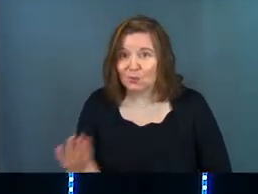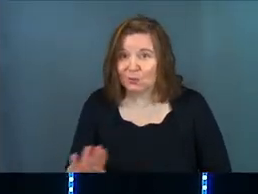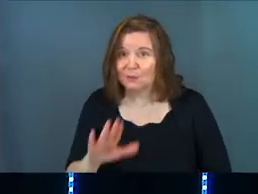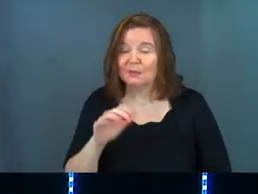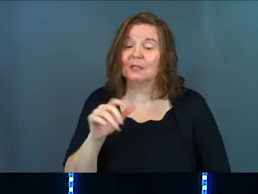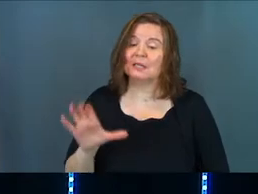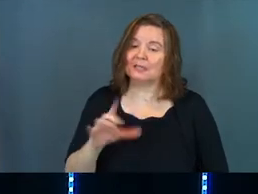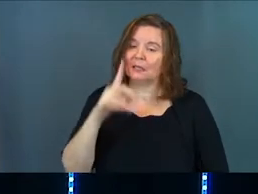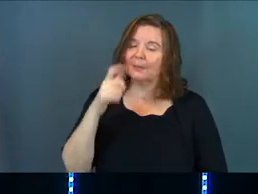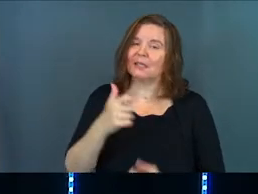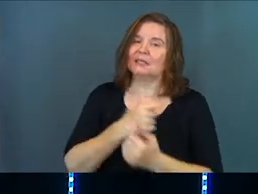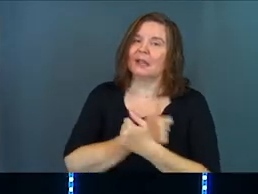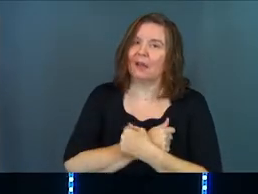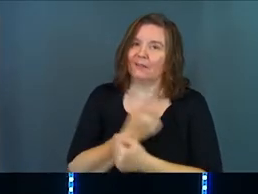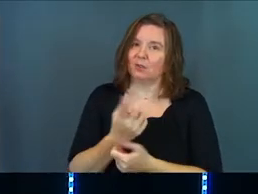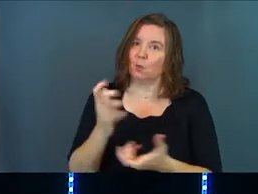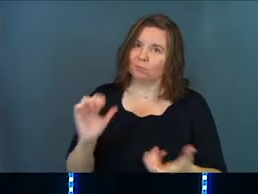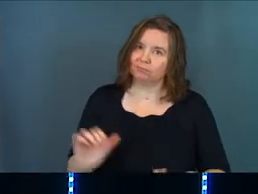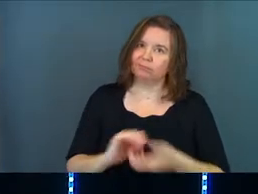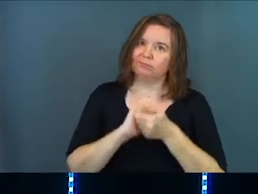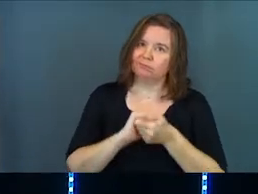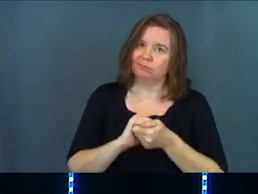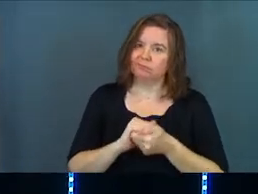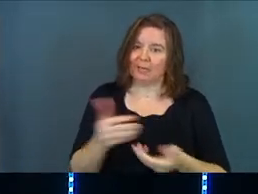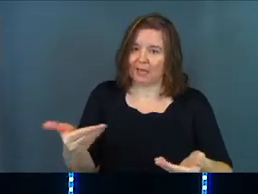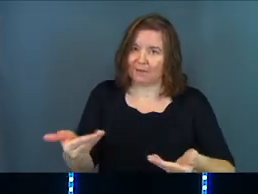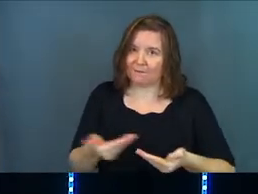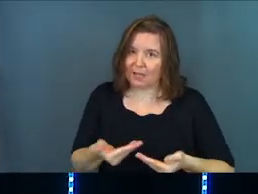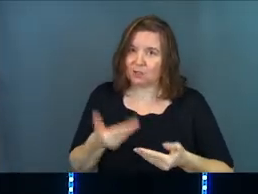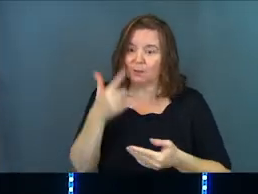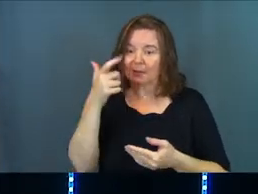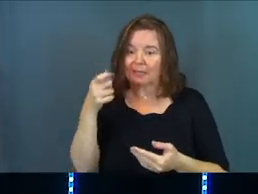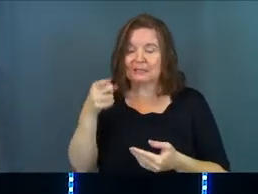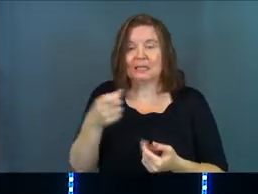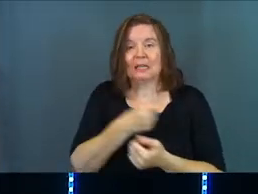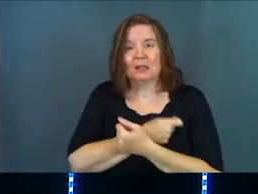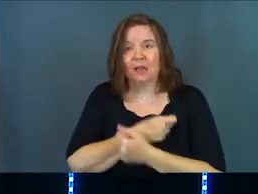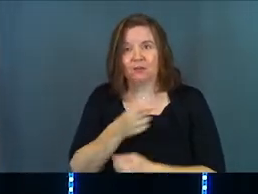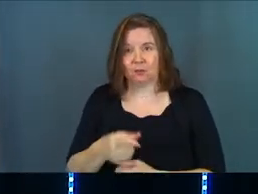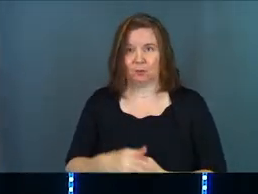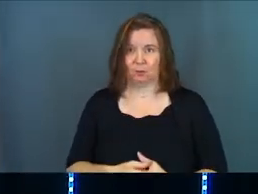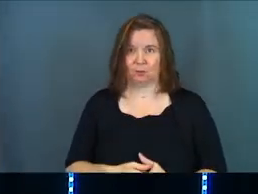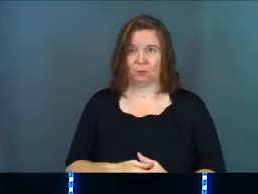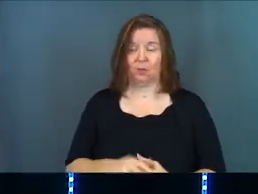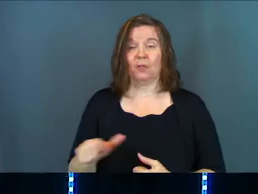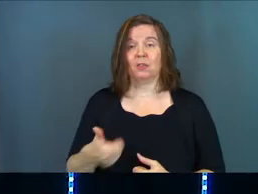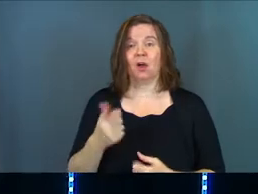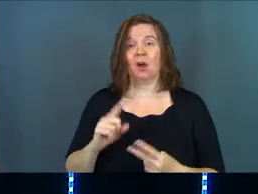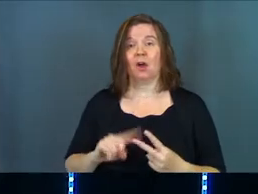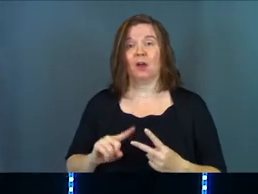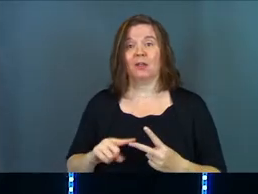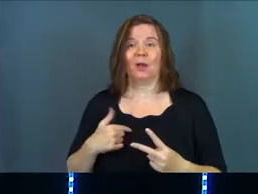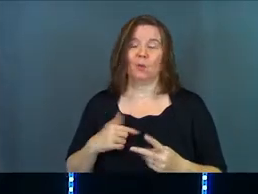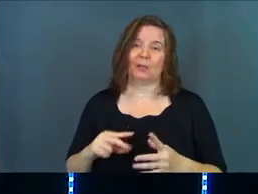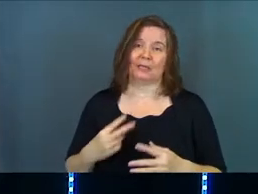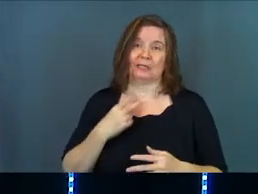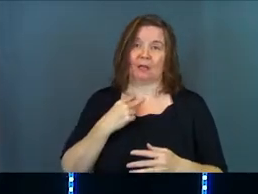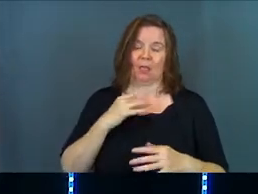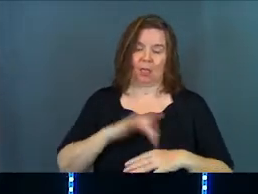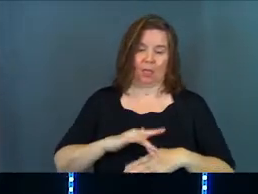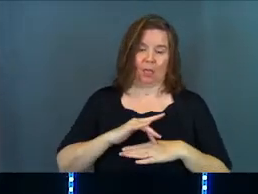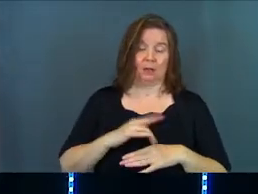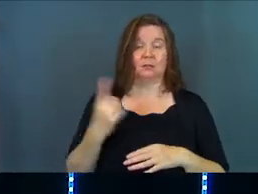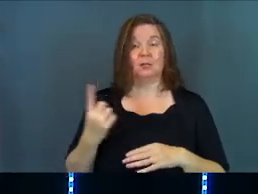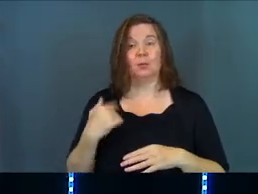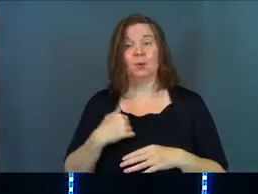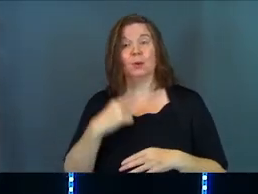He does because he loves you. He invites you in because he loves you. The other thing, we can get stuck with this, is